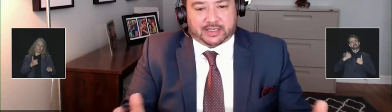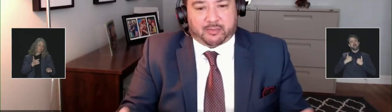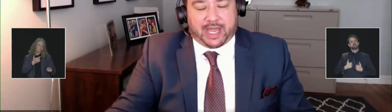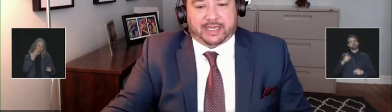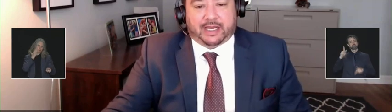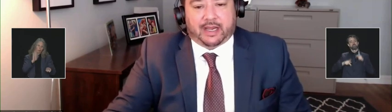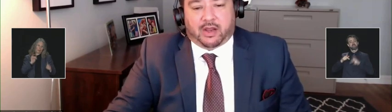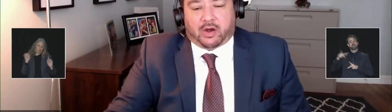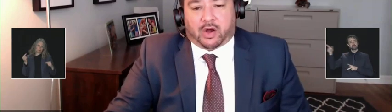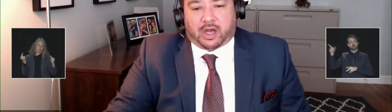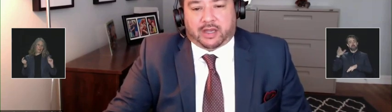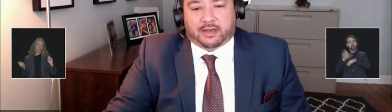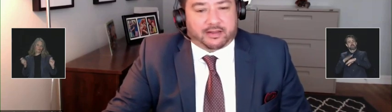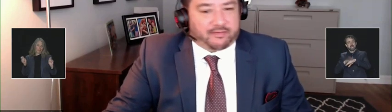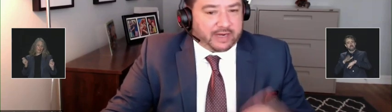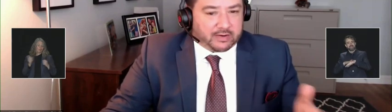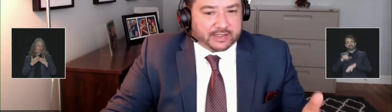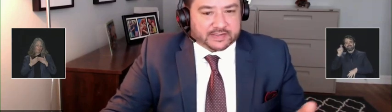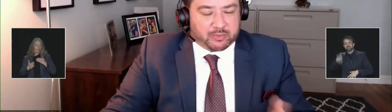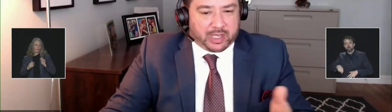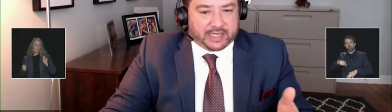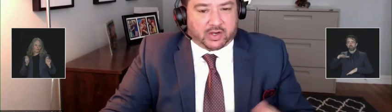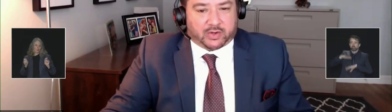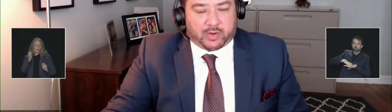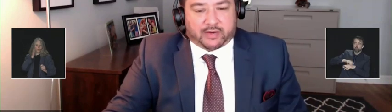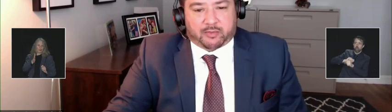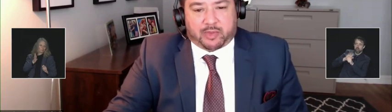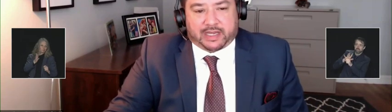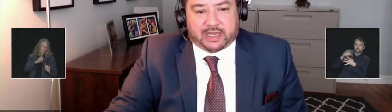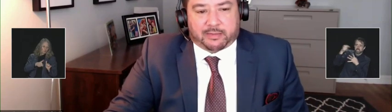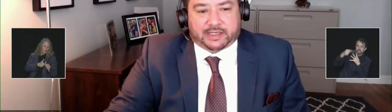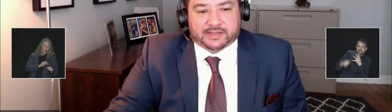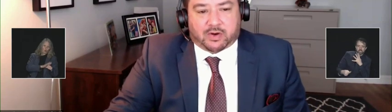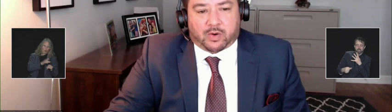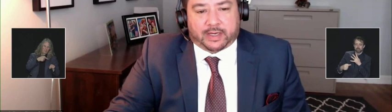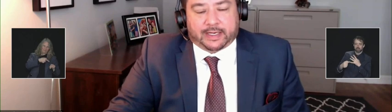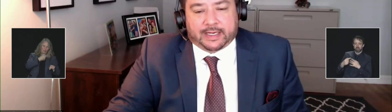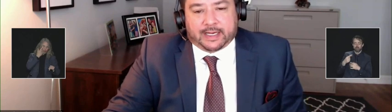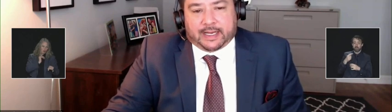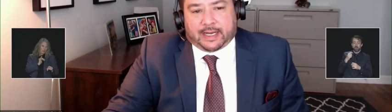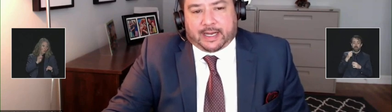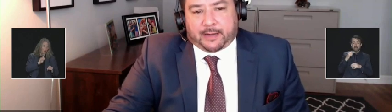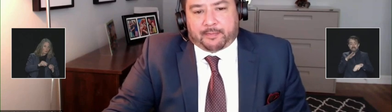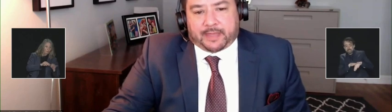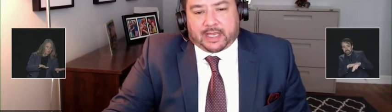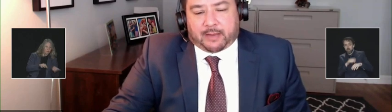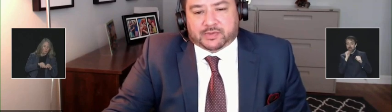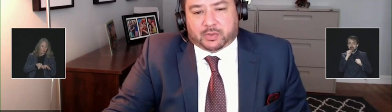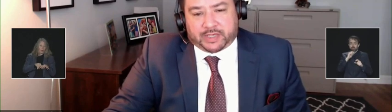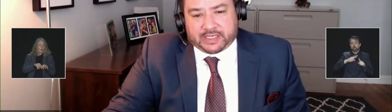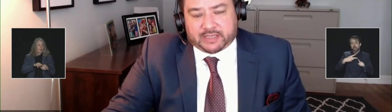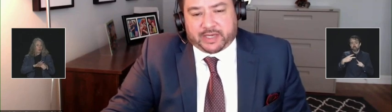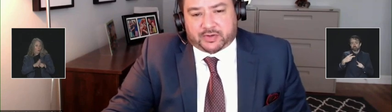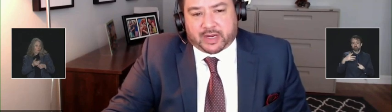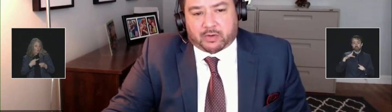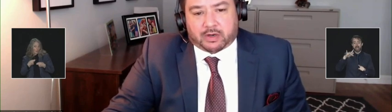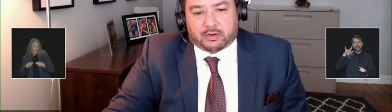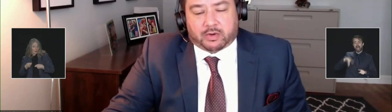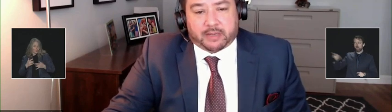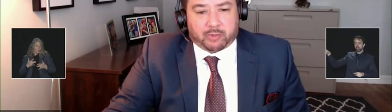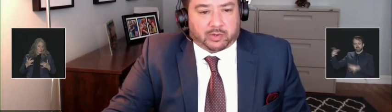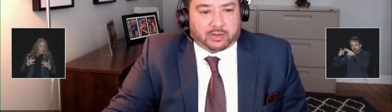depending on the variants, depending on where the pandemic is going. So we need to make sure that we're